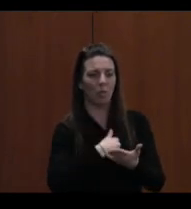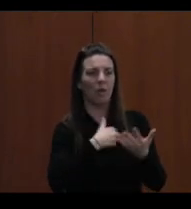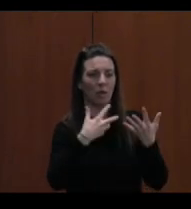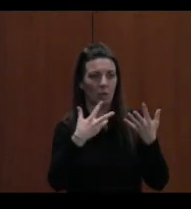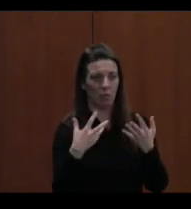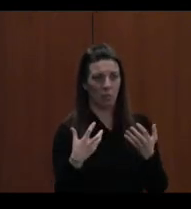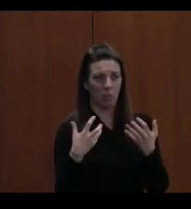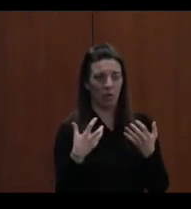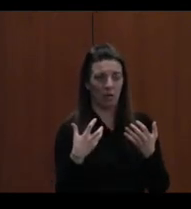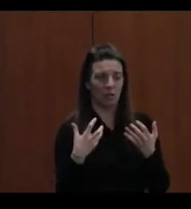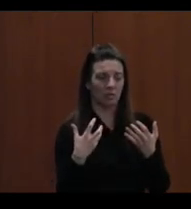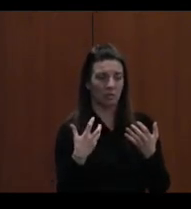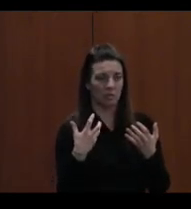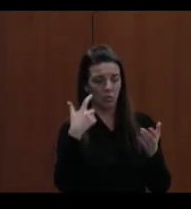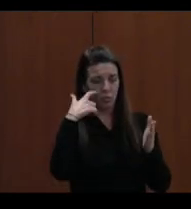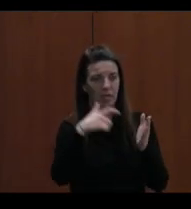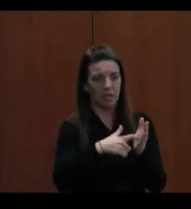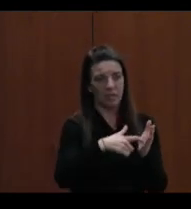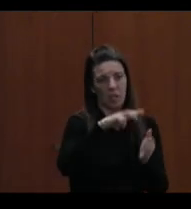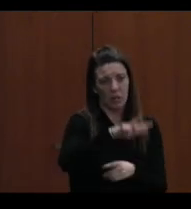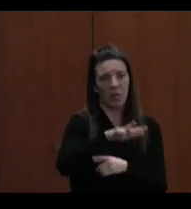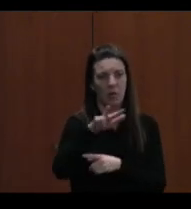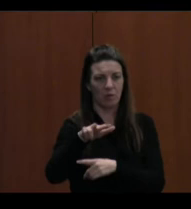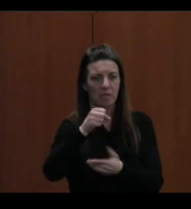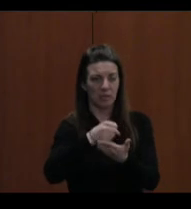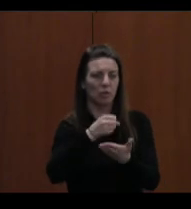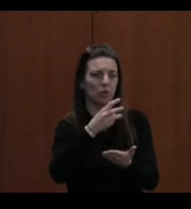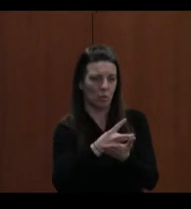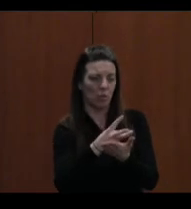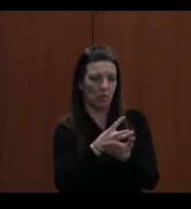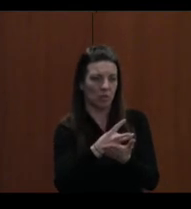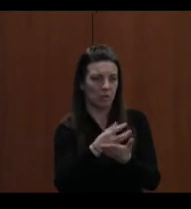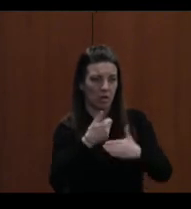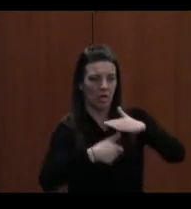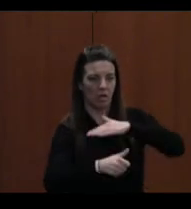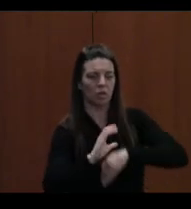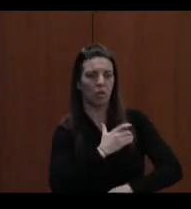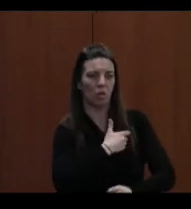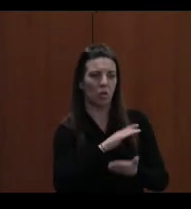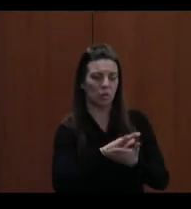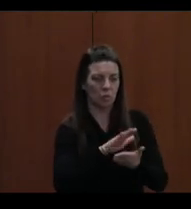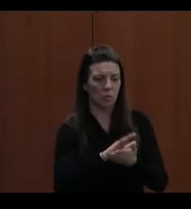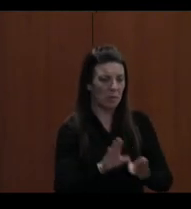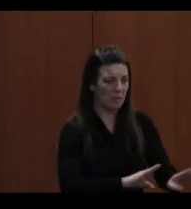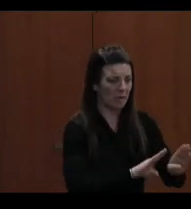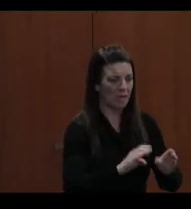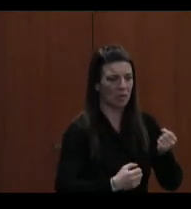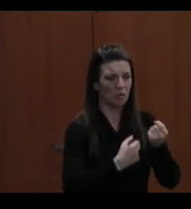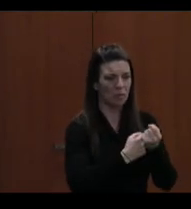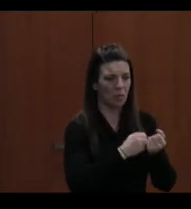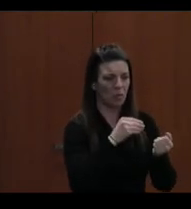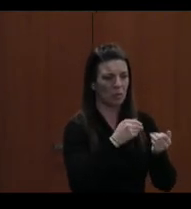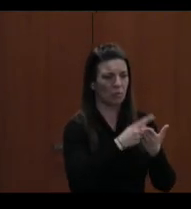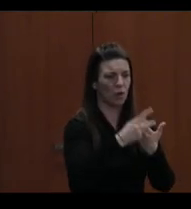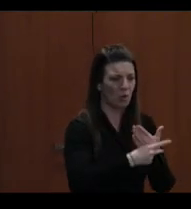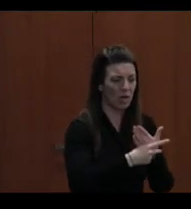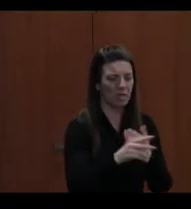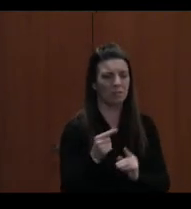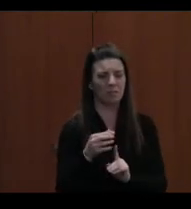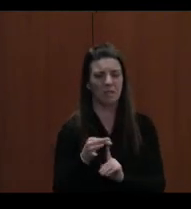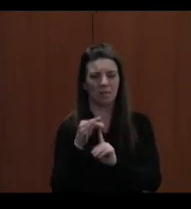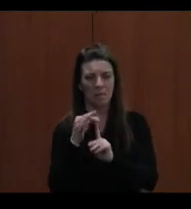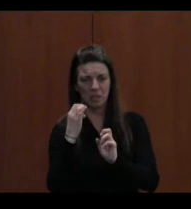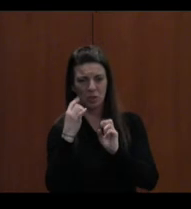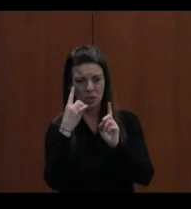school social workers do on a daily basis for our schools through our behavioral support programs, special education needs, and